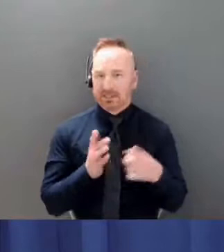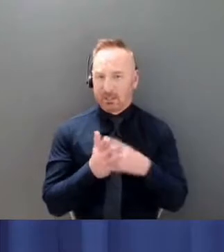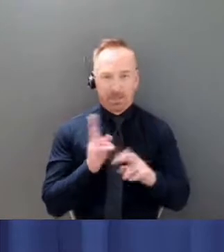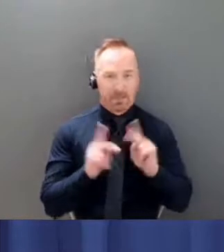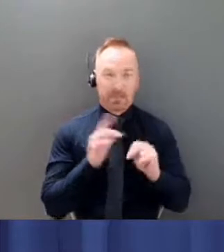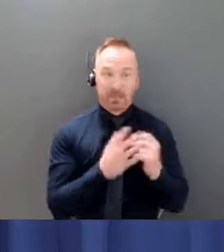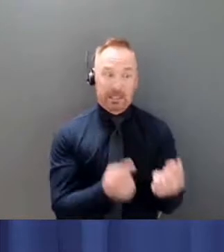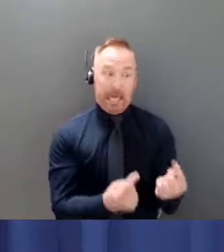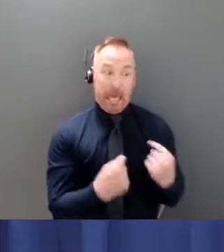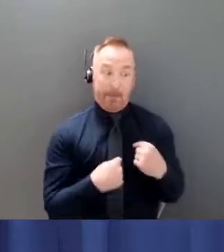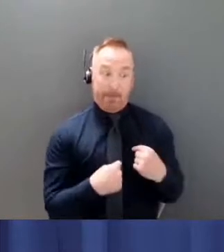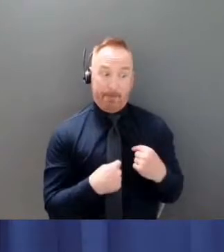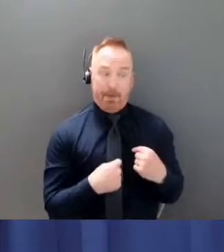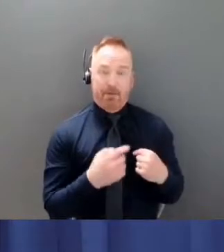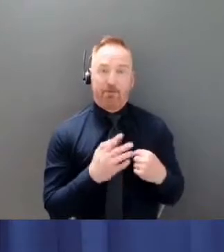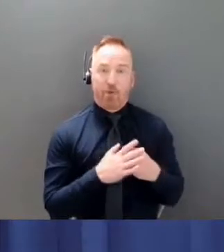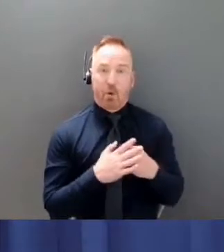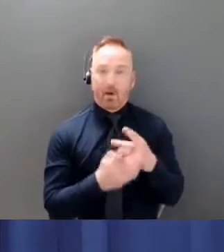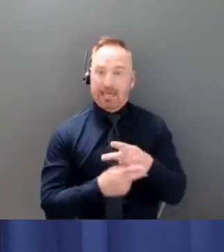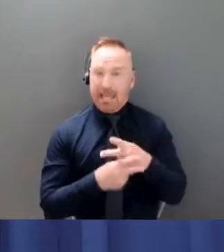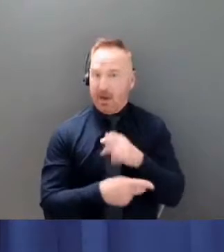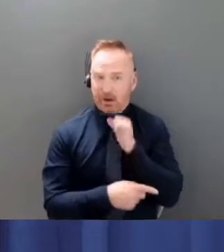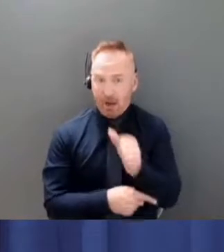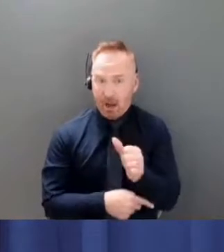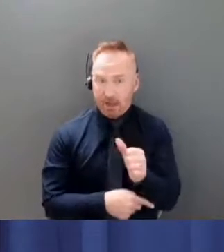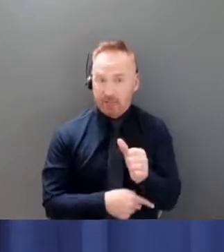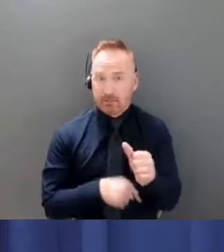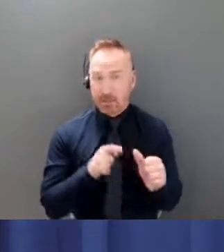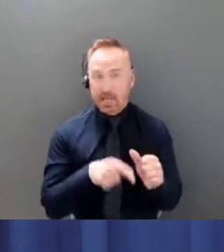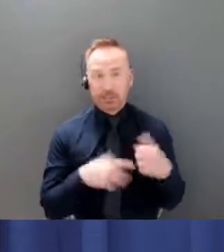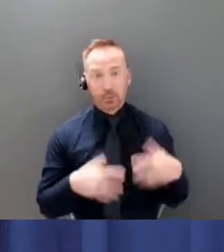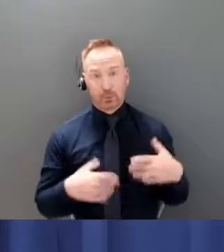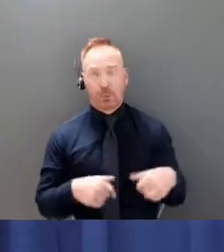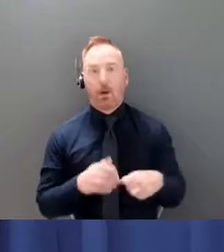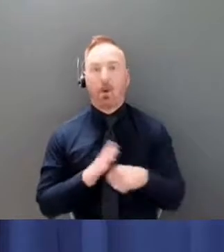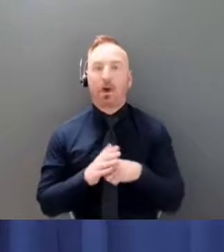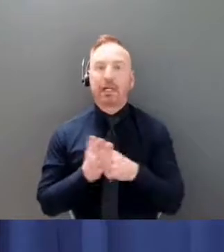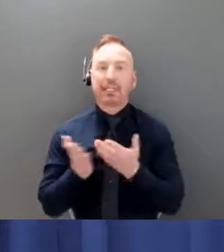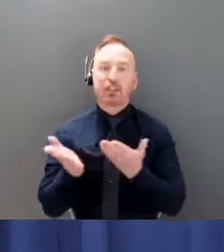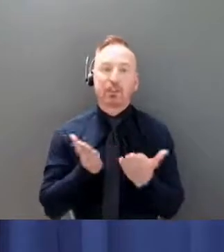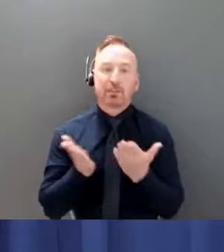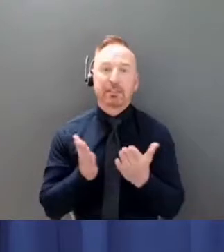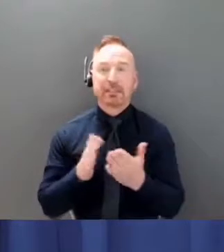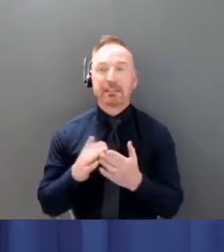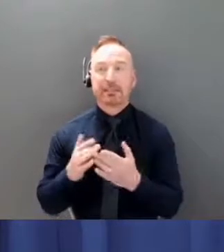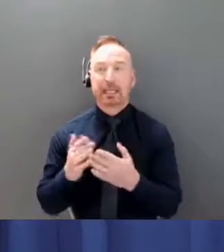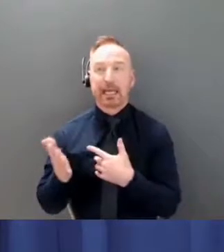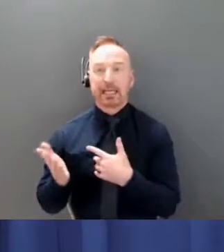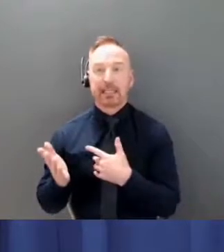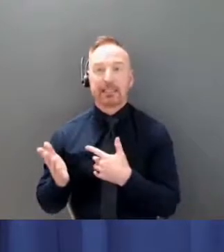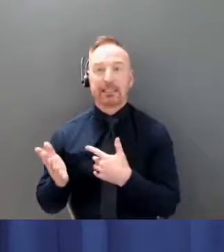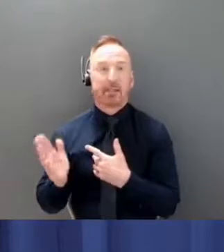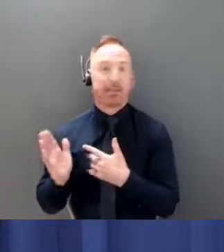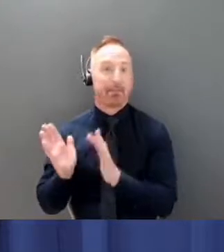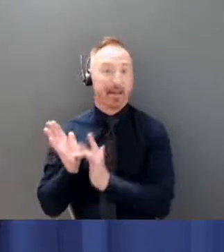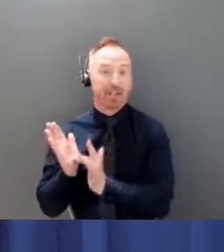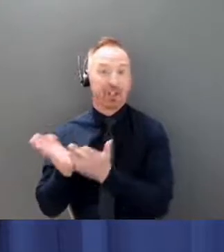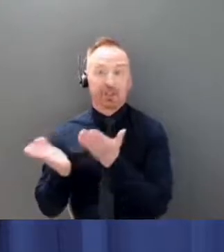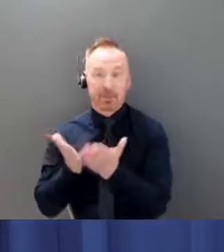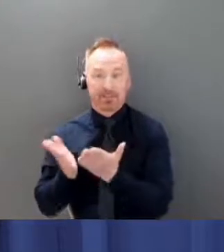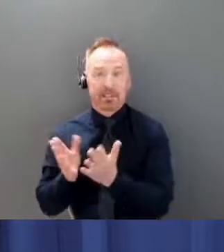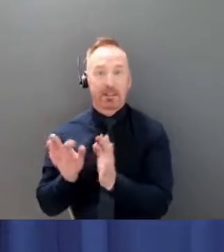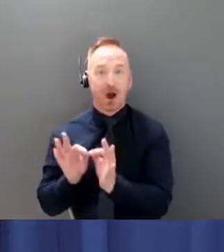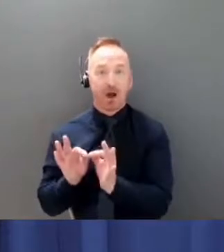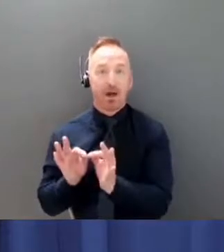factor, or because services have to be postponed. And so there are these lost opportunities for